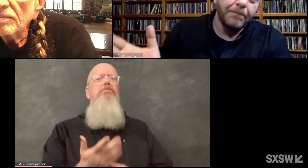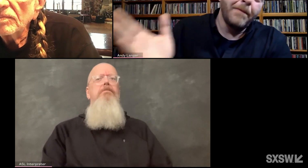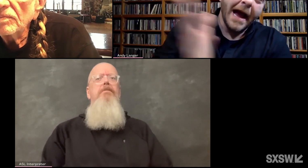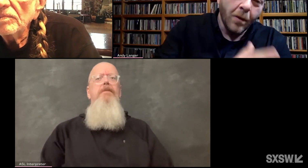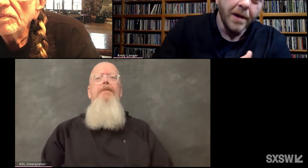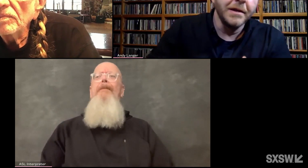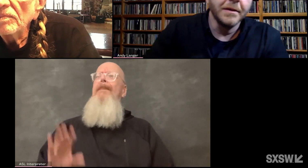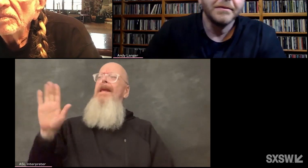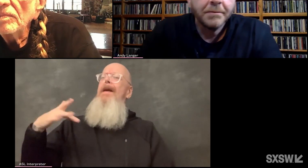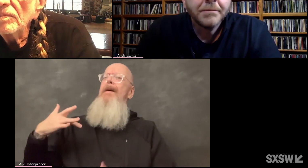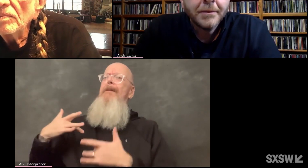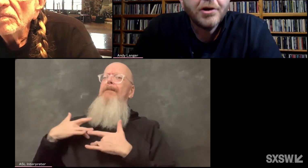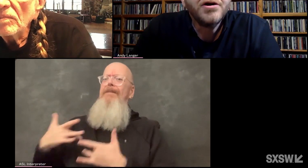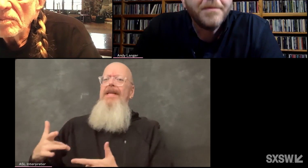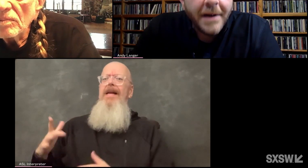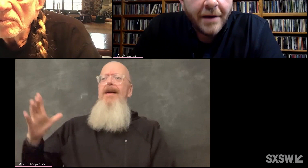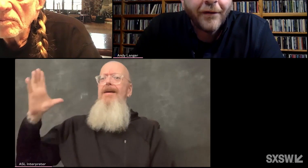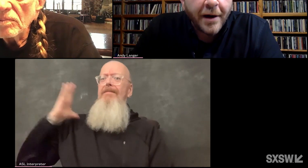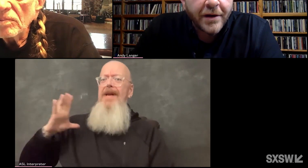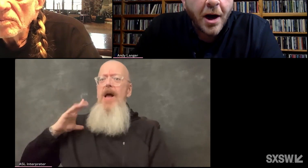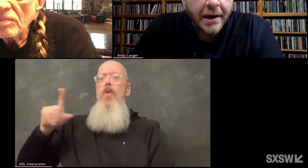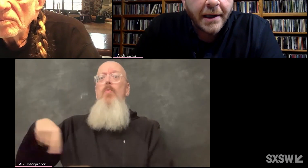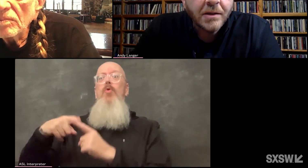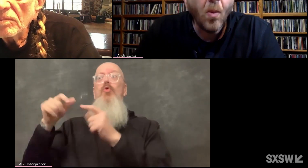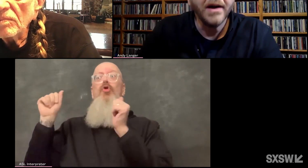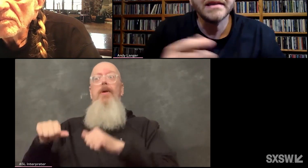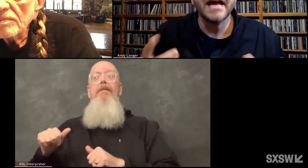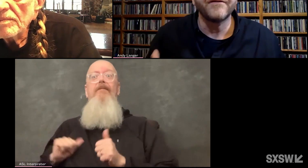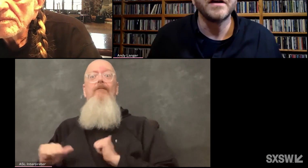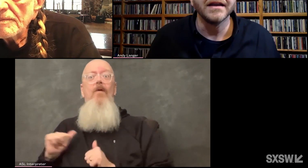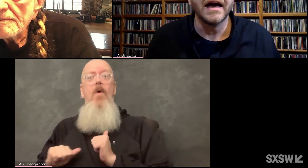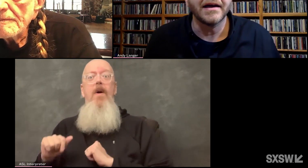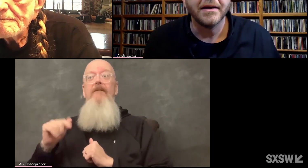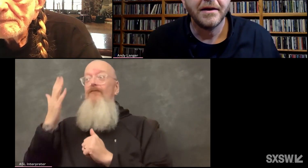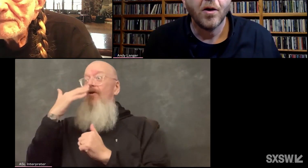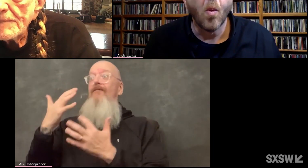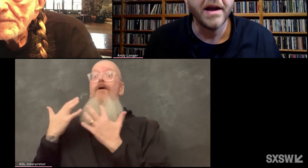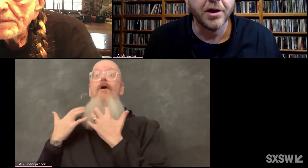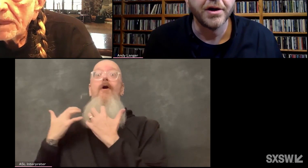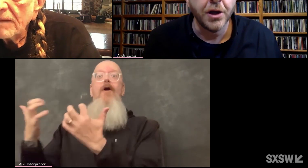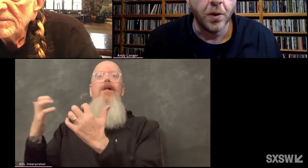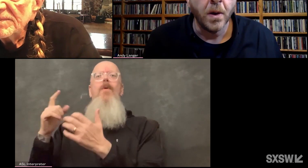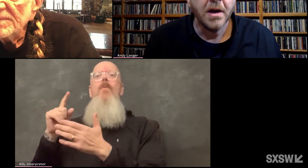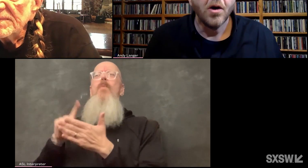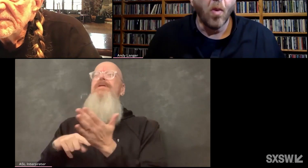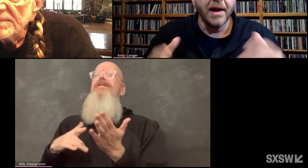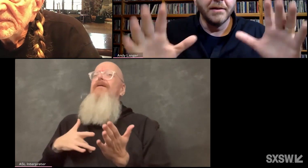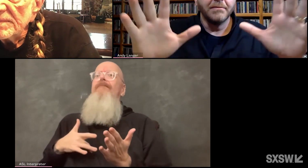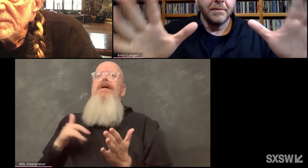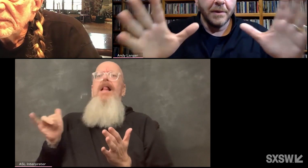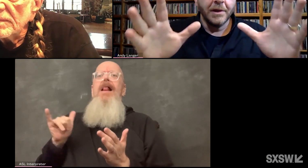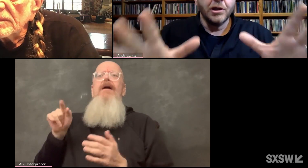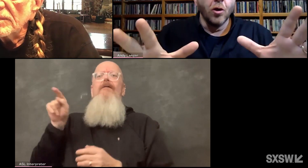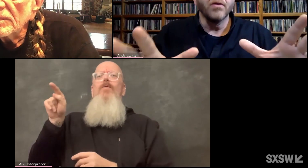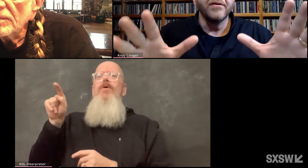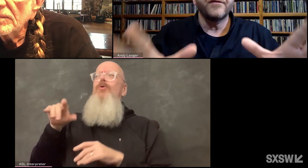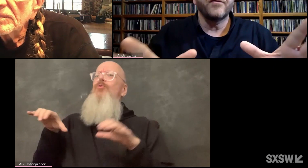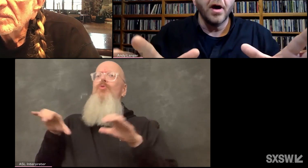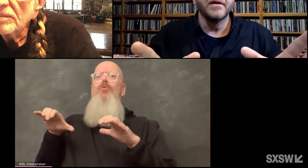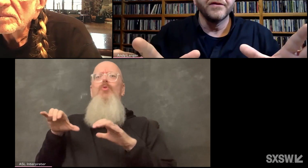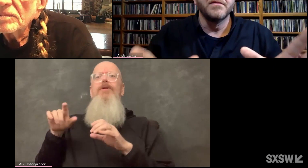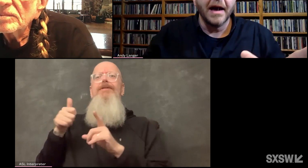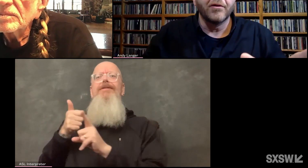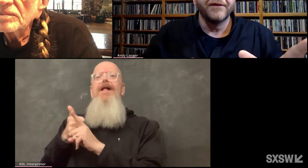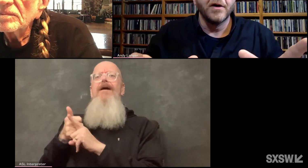Typically, back when you could be in front of an audience, what does that feel like when you're you? When you're